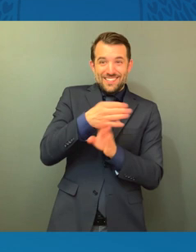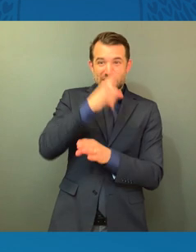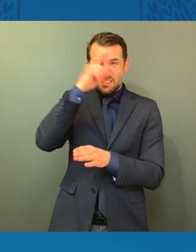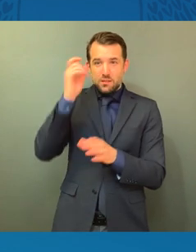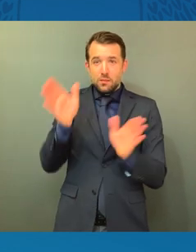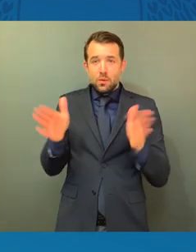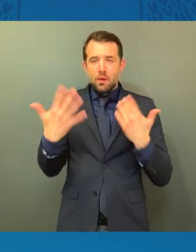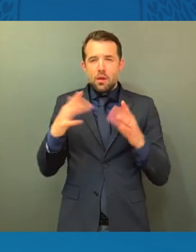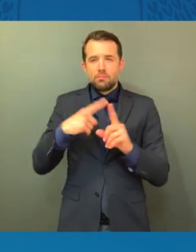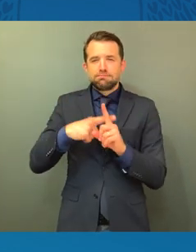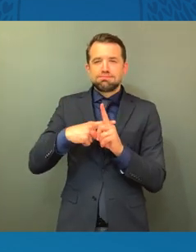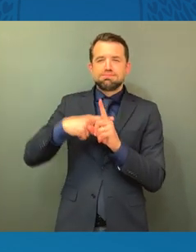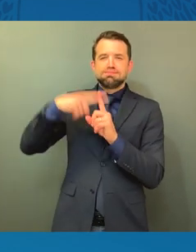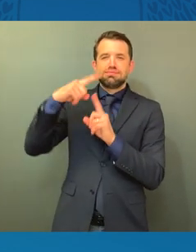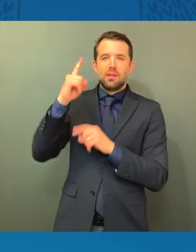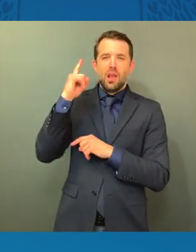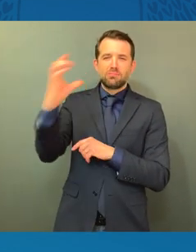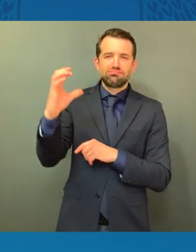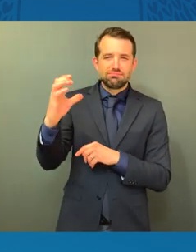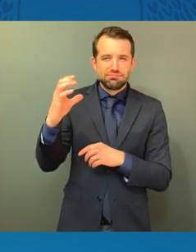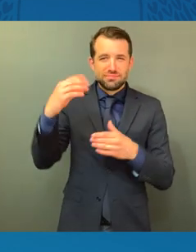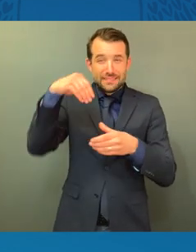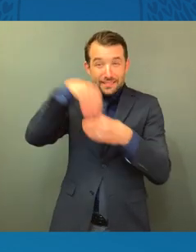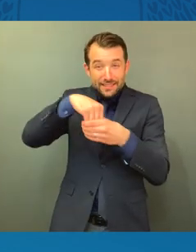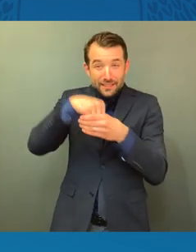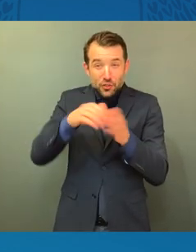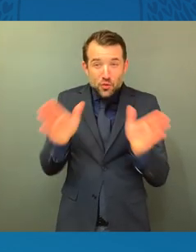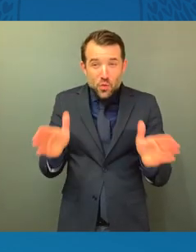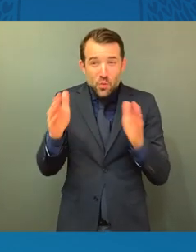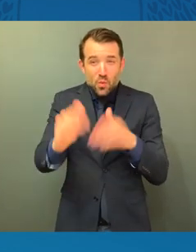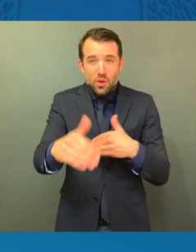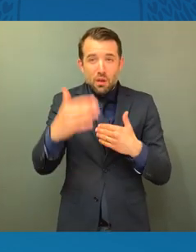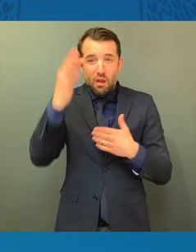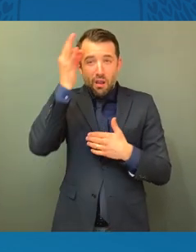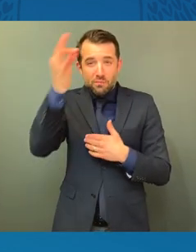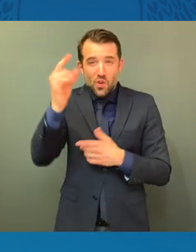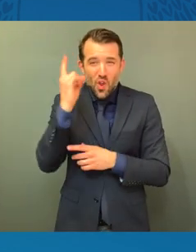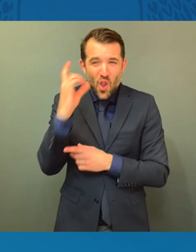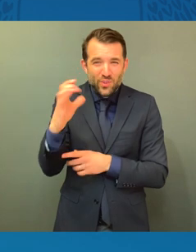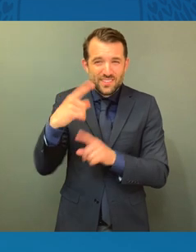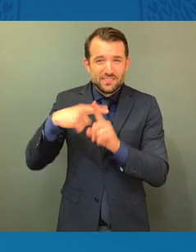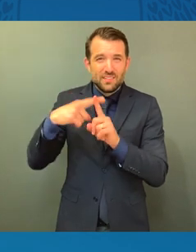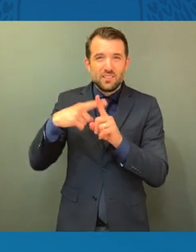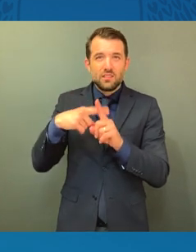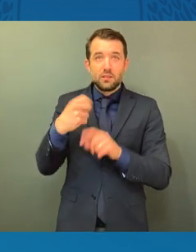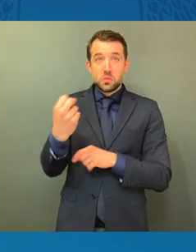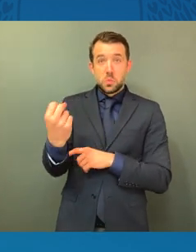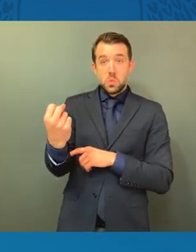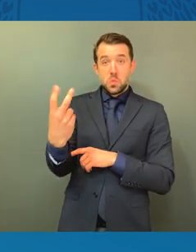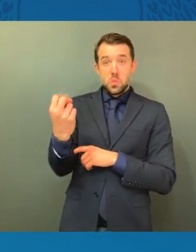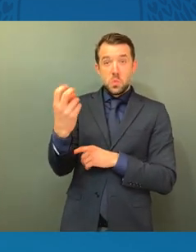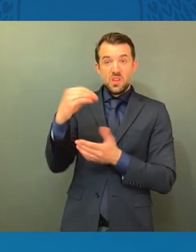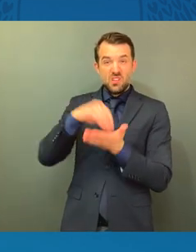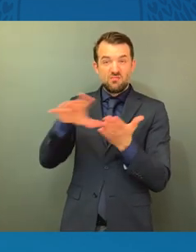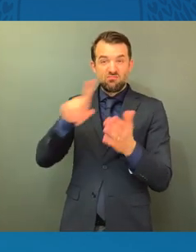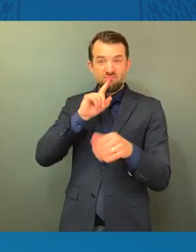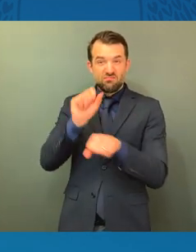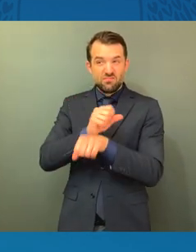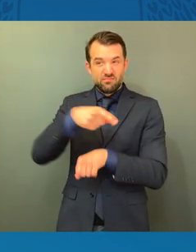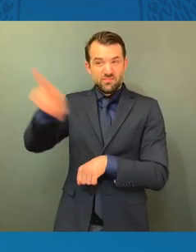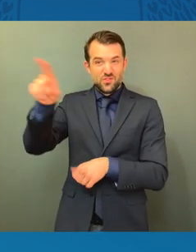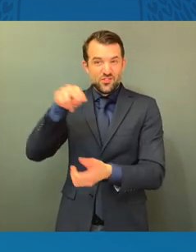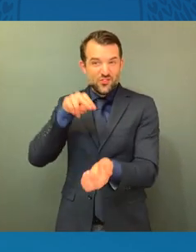100 degrees. A dozen students had to be sent to the nurse's office. Schools with